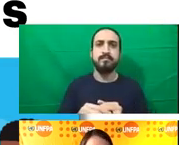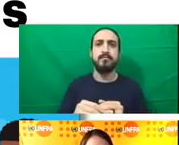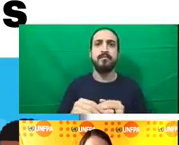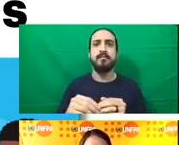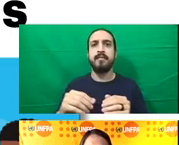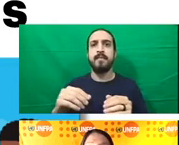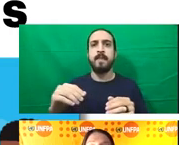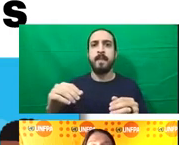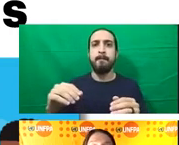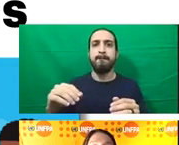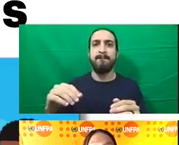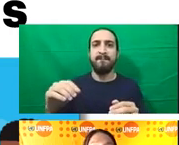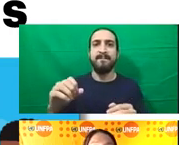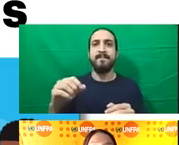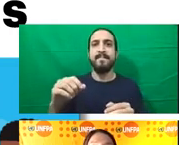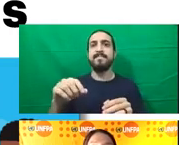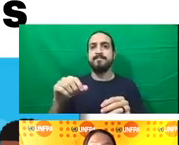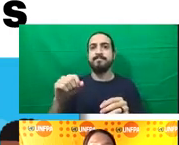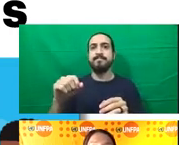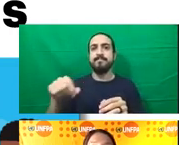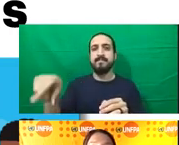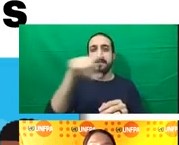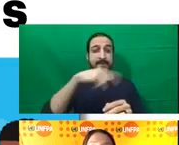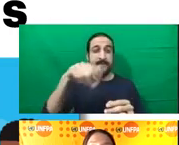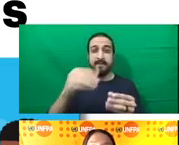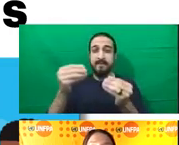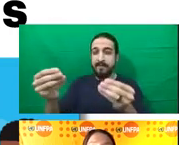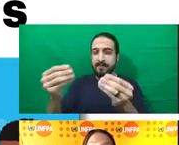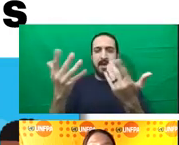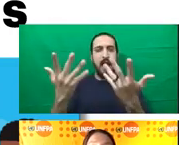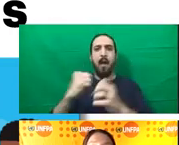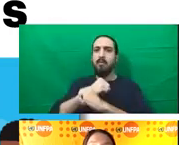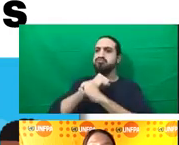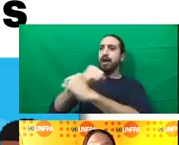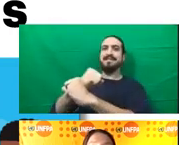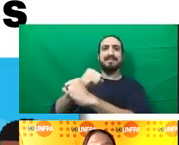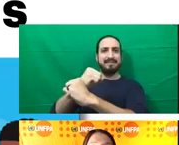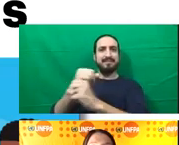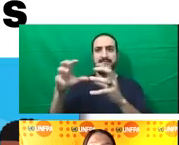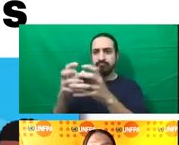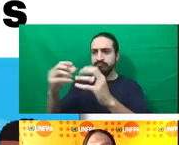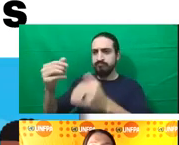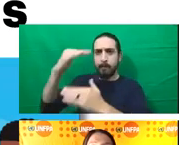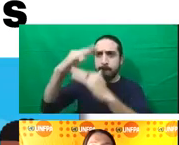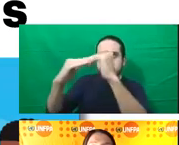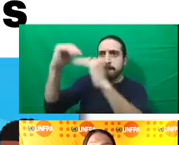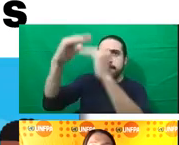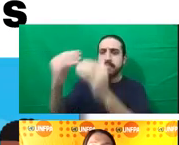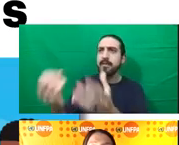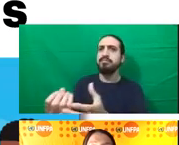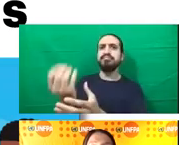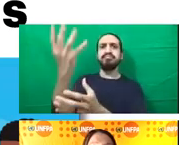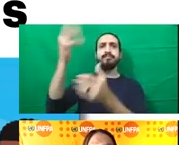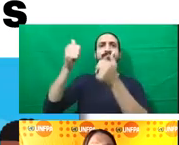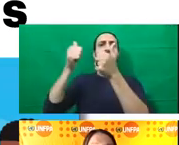health systems through shocks and stresses, in turn, reduce the negative impacts on climate change on SRHR. I'll now turn it over